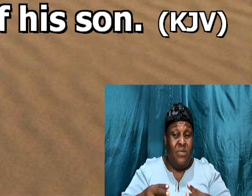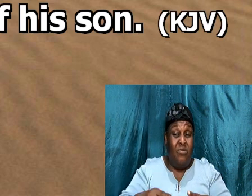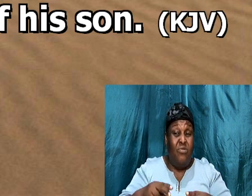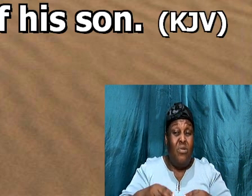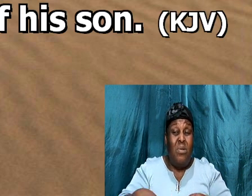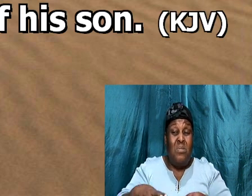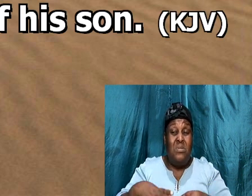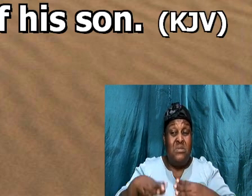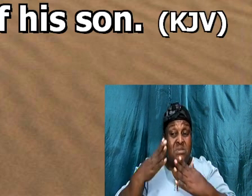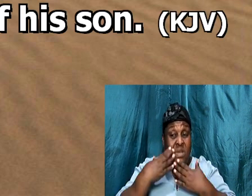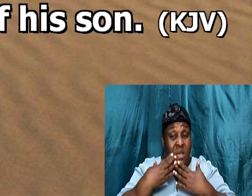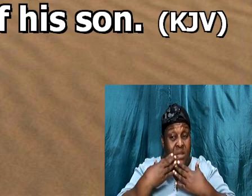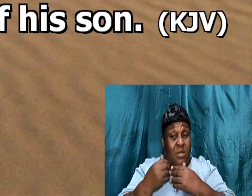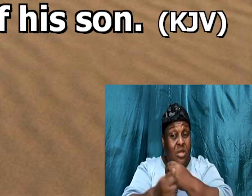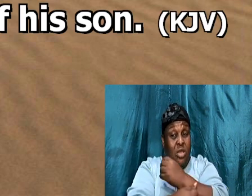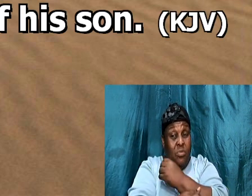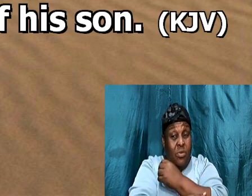son,